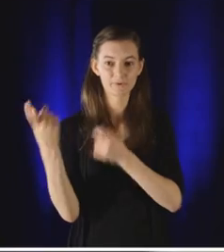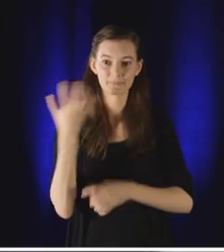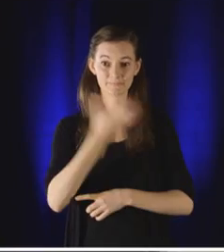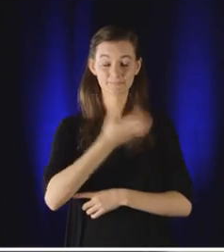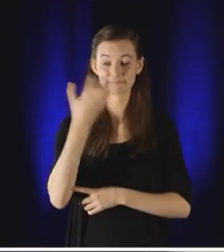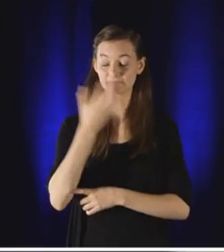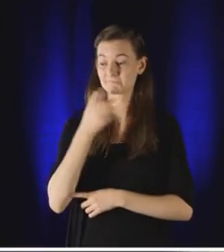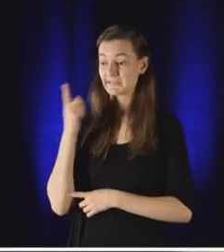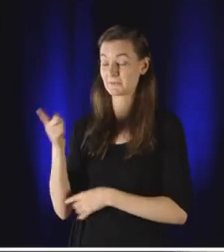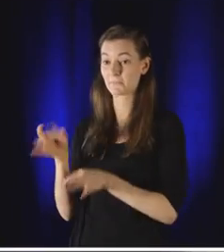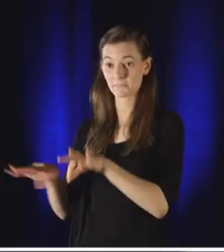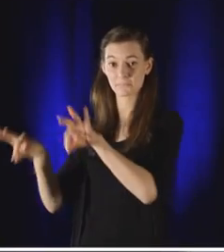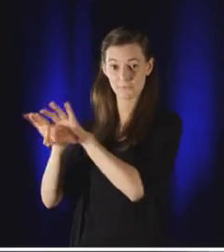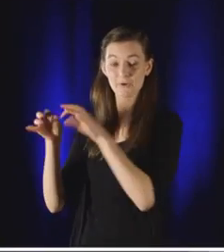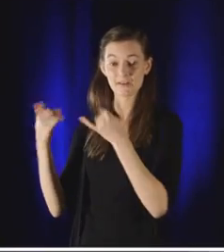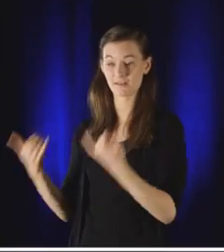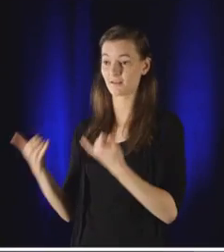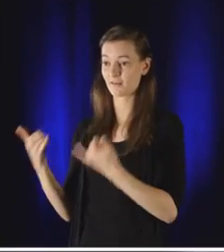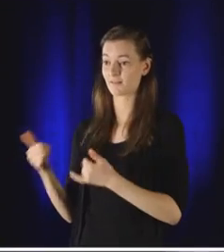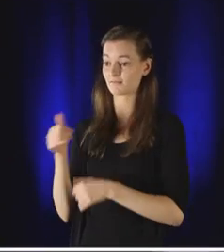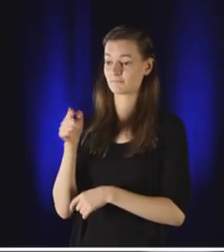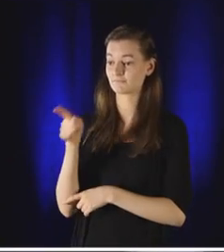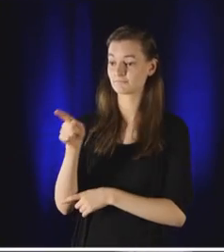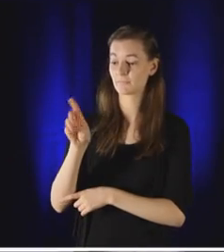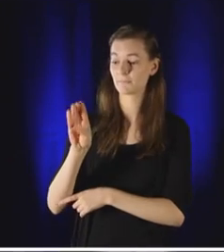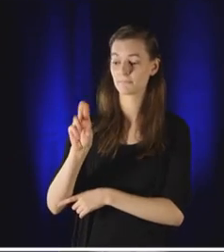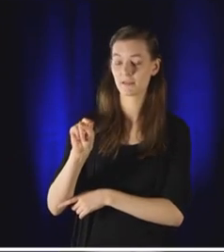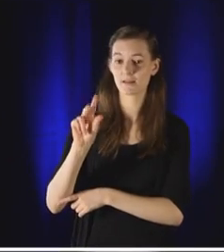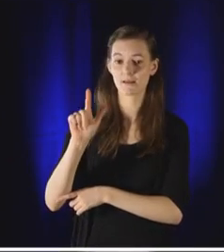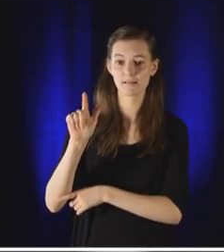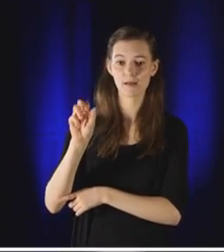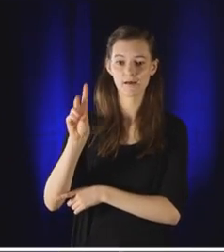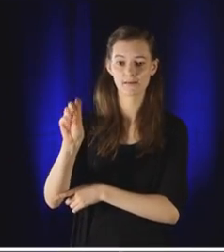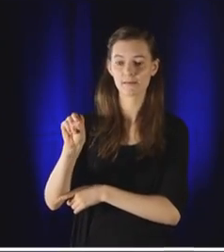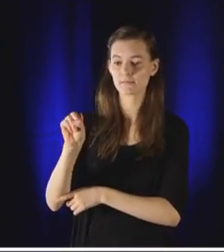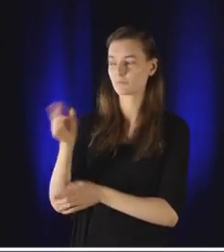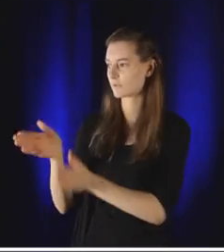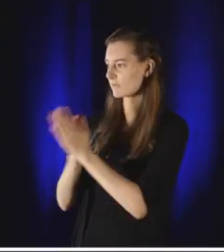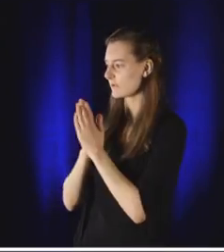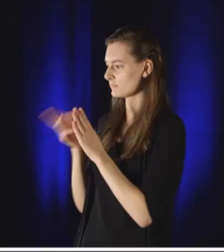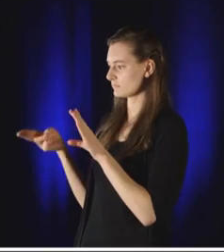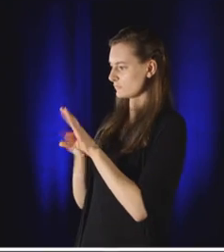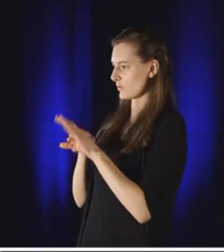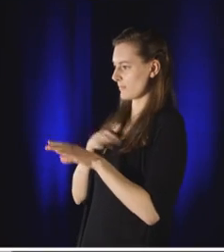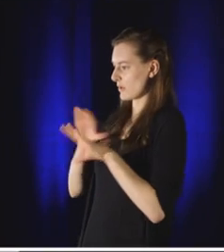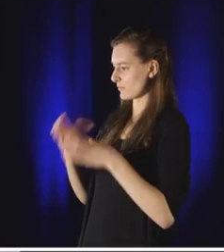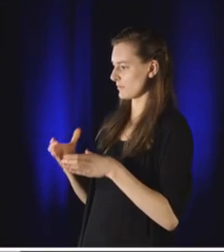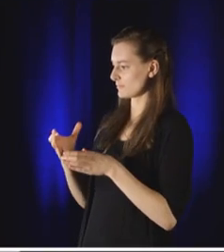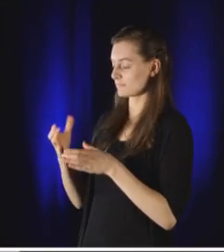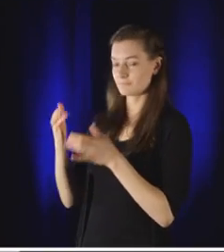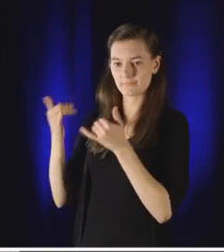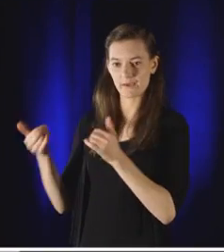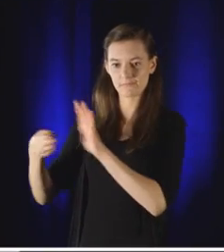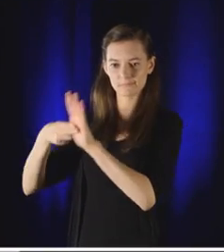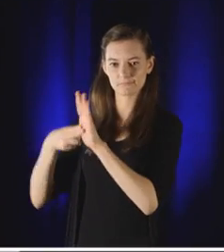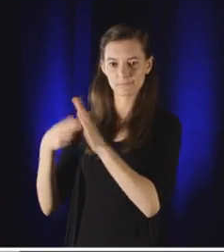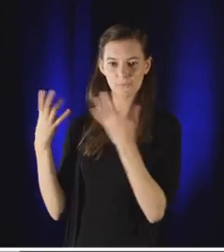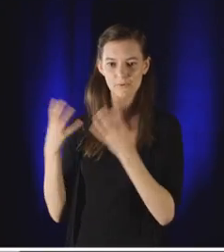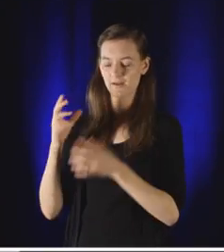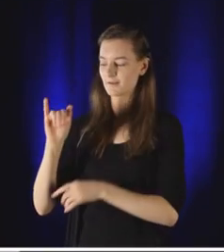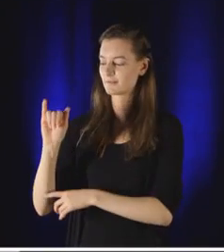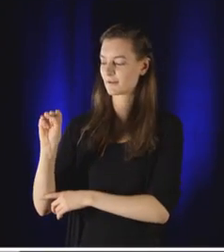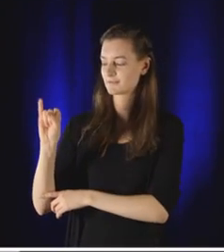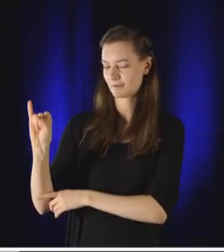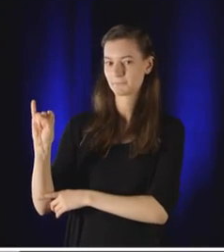far more in new recruits, and suddenly he's a big deal. Bin Laden asks him to join al-Qaeda, and eventually his group gets a special